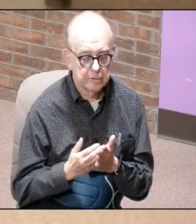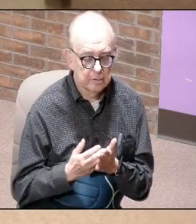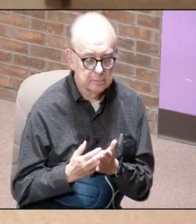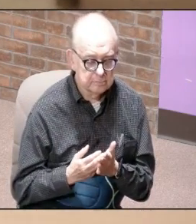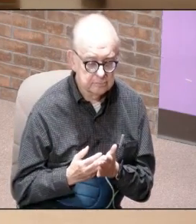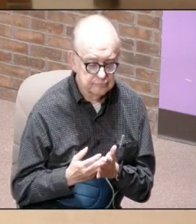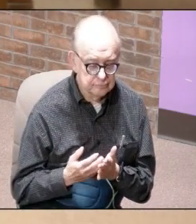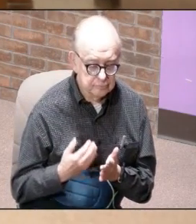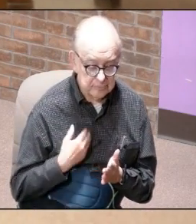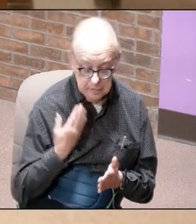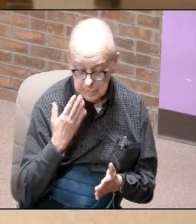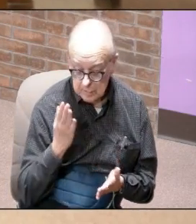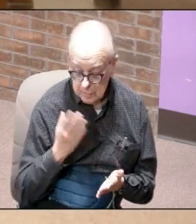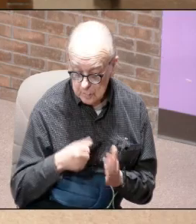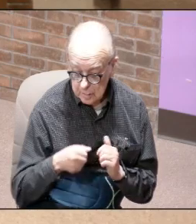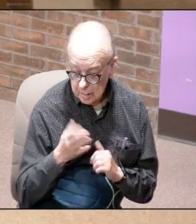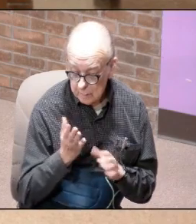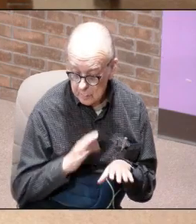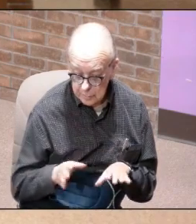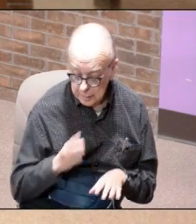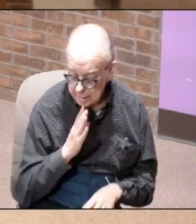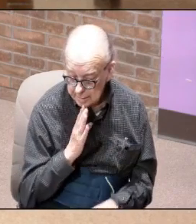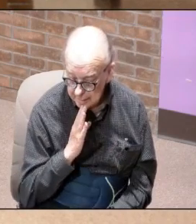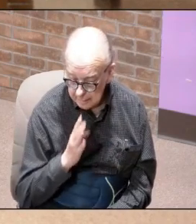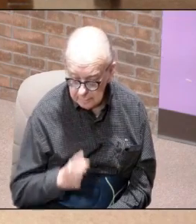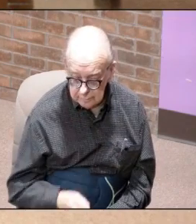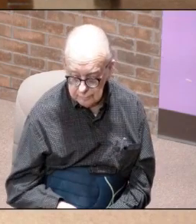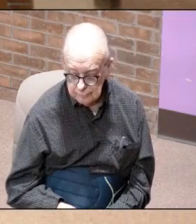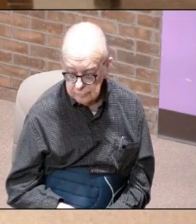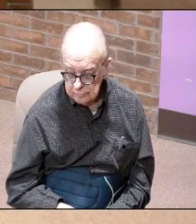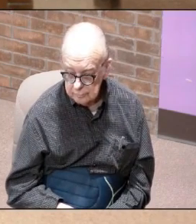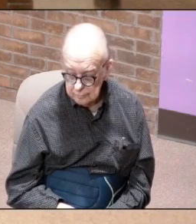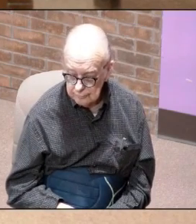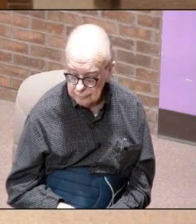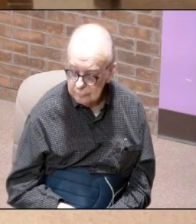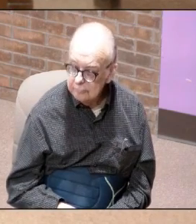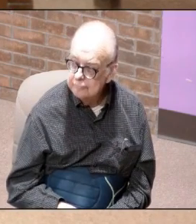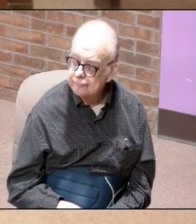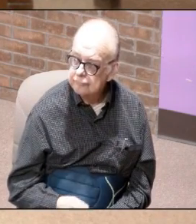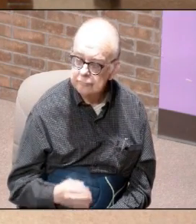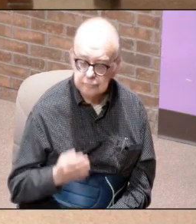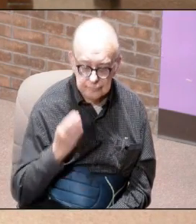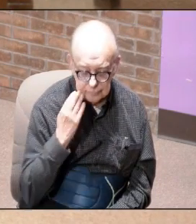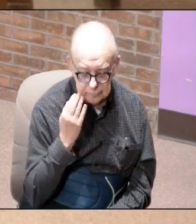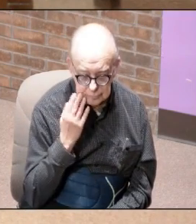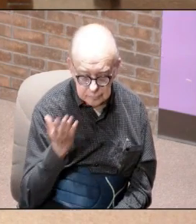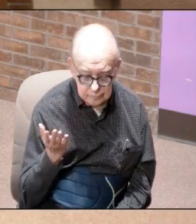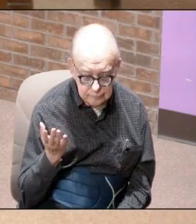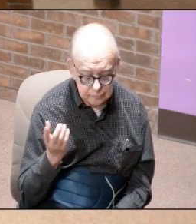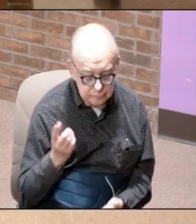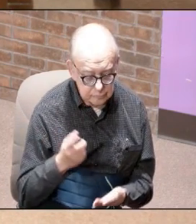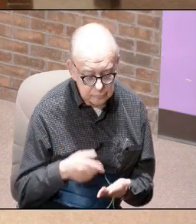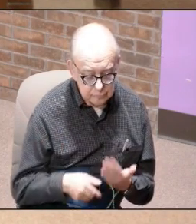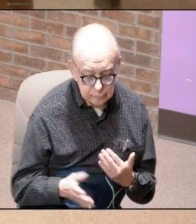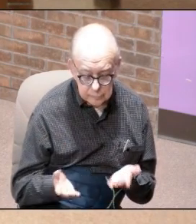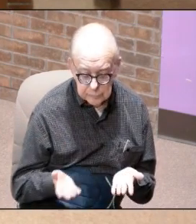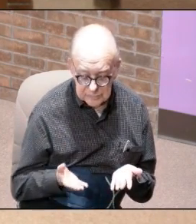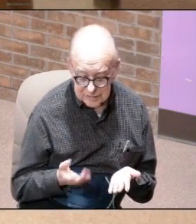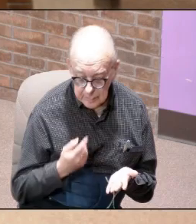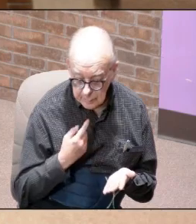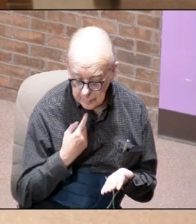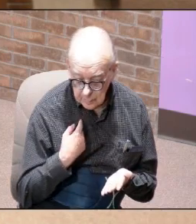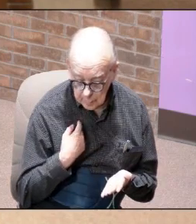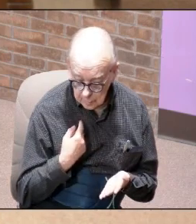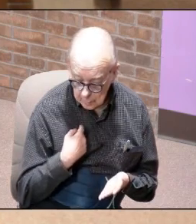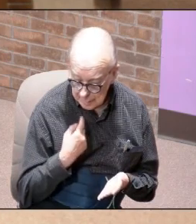because I have no idea what God wants me to say I just know okay what is it that you want to say to this